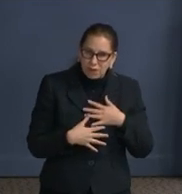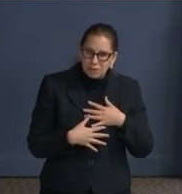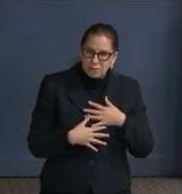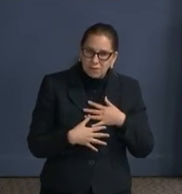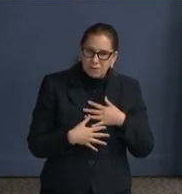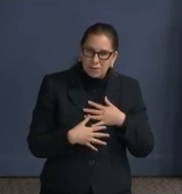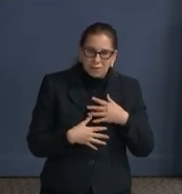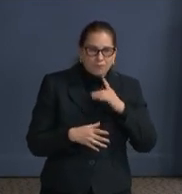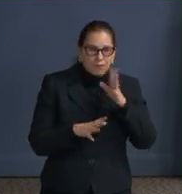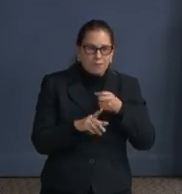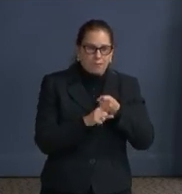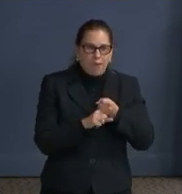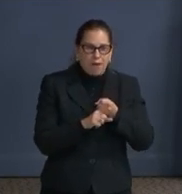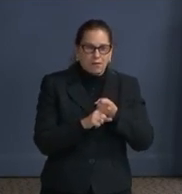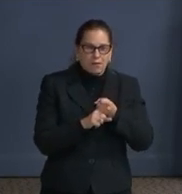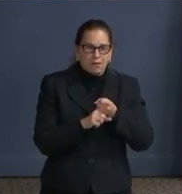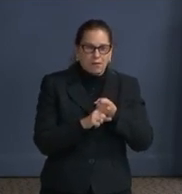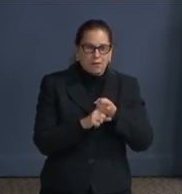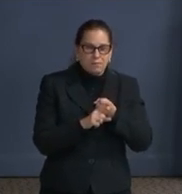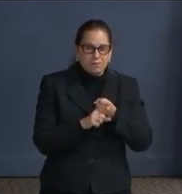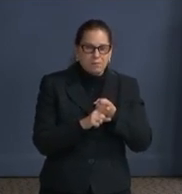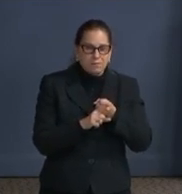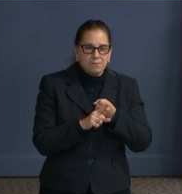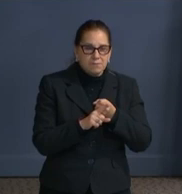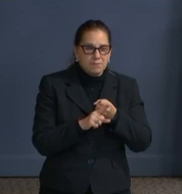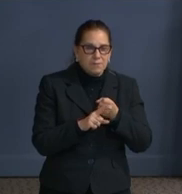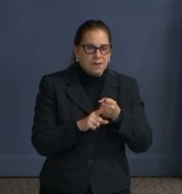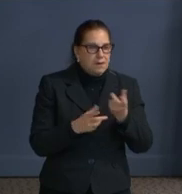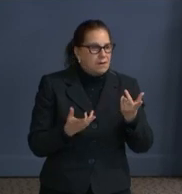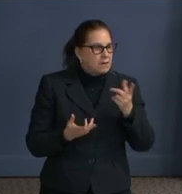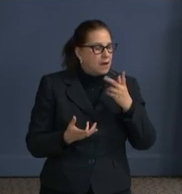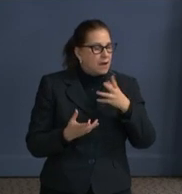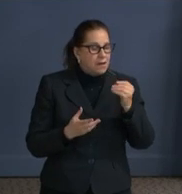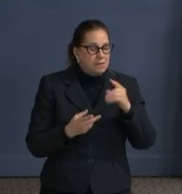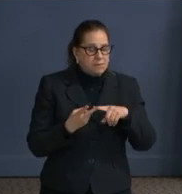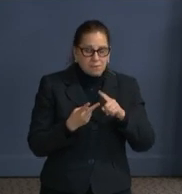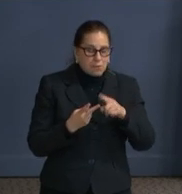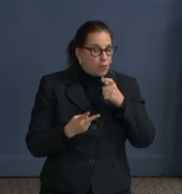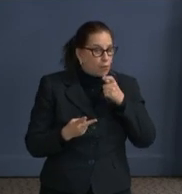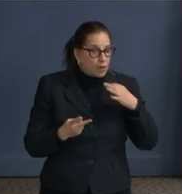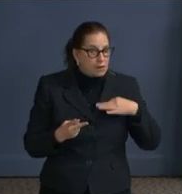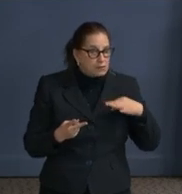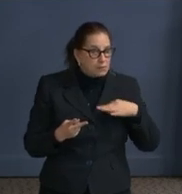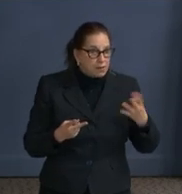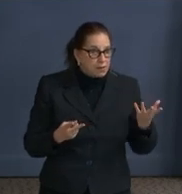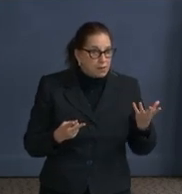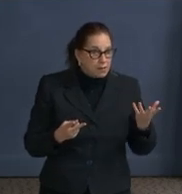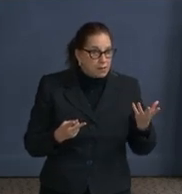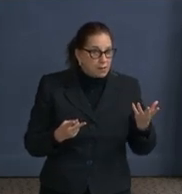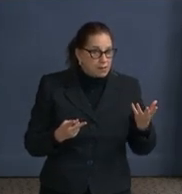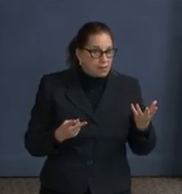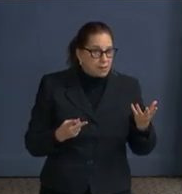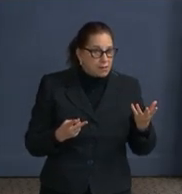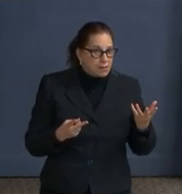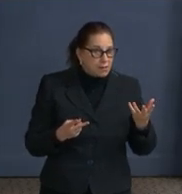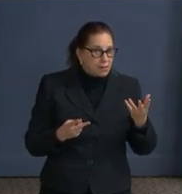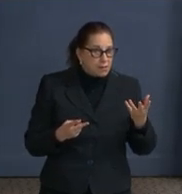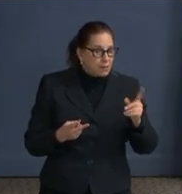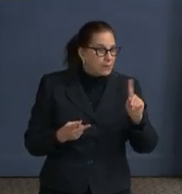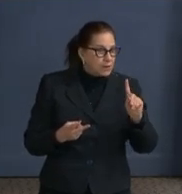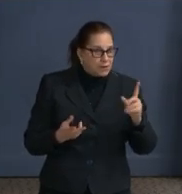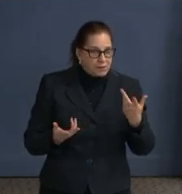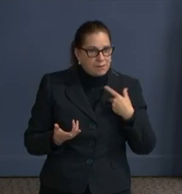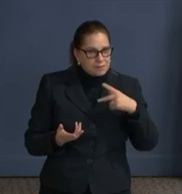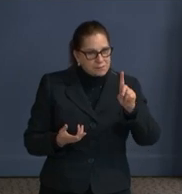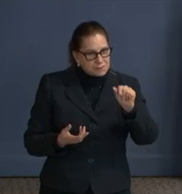an impact. The next thing is who is eligible and needs forward. So some of the cumulative data that you're looking at, you